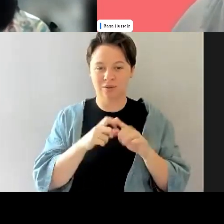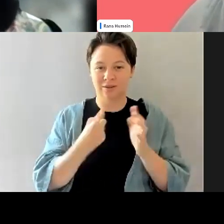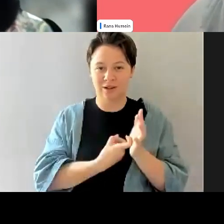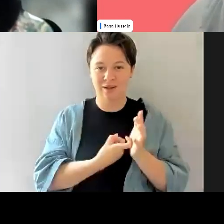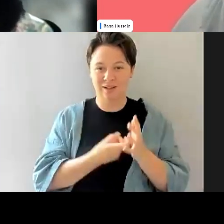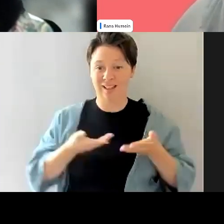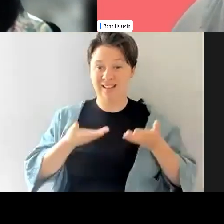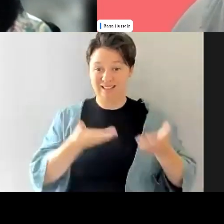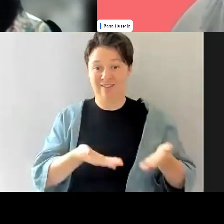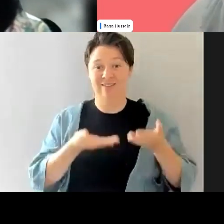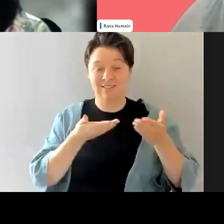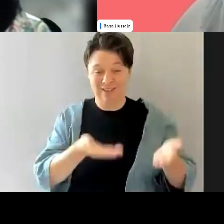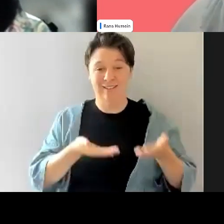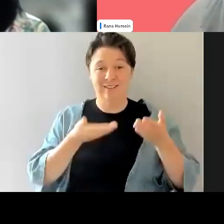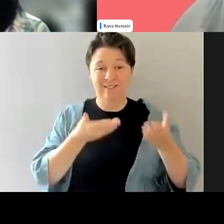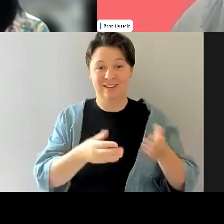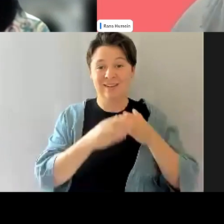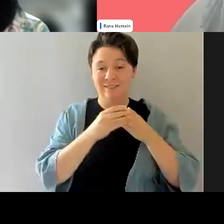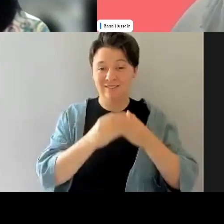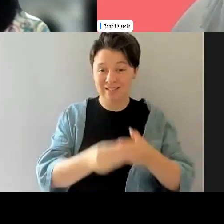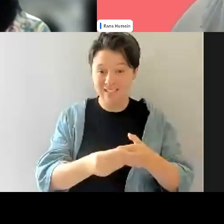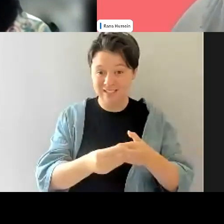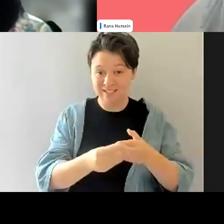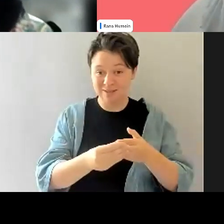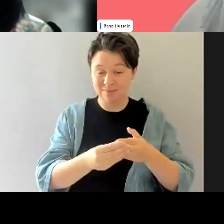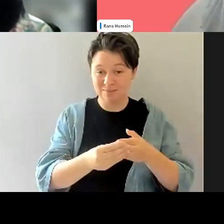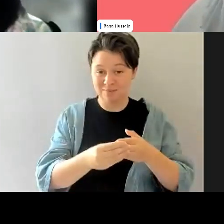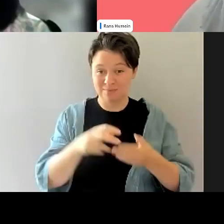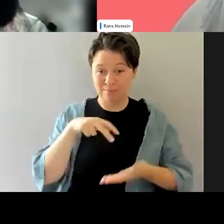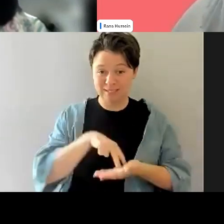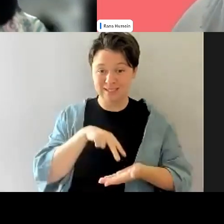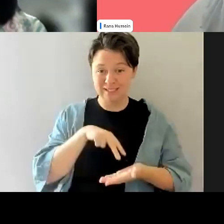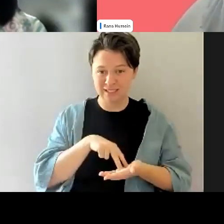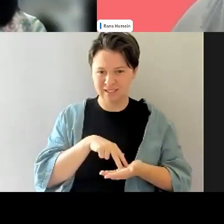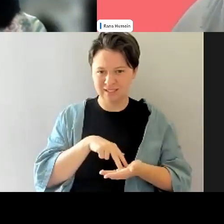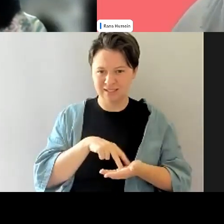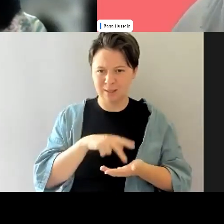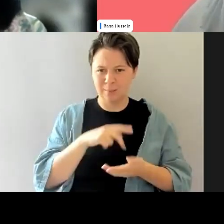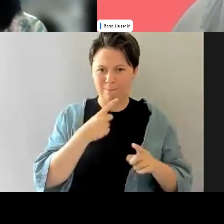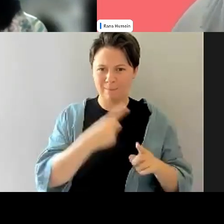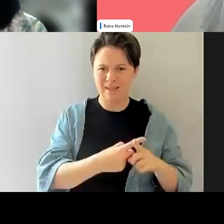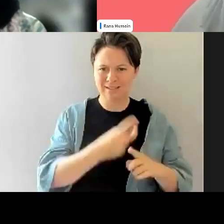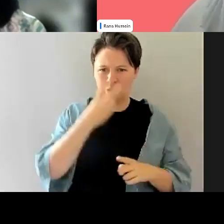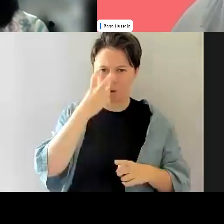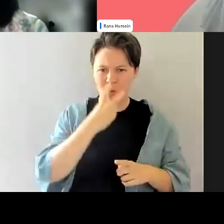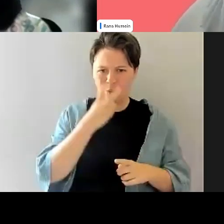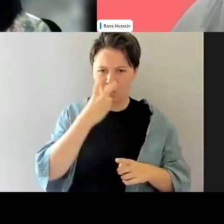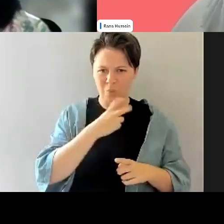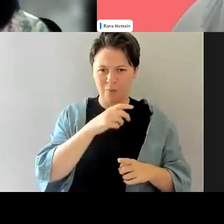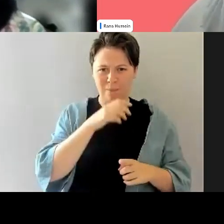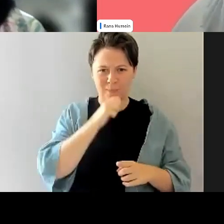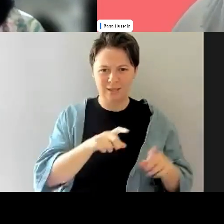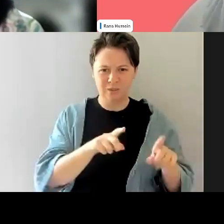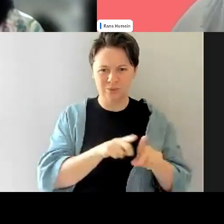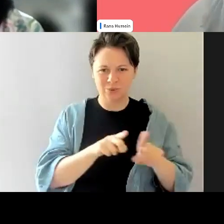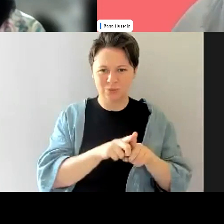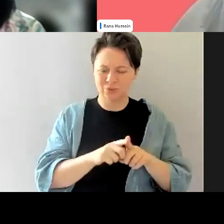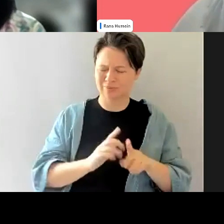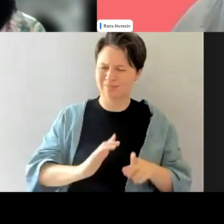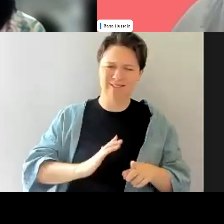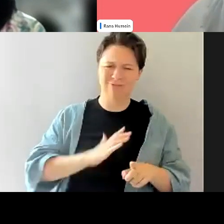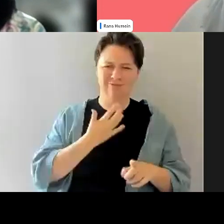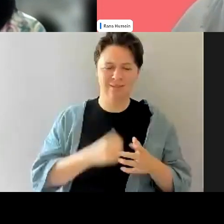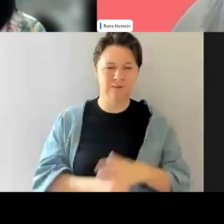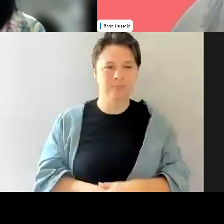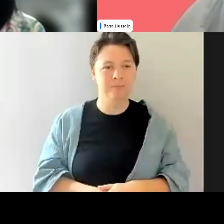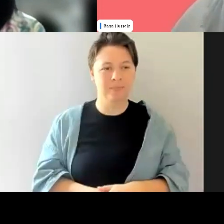and women don't. So it doesn't quite work for men the same way as it does for women in terms of ageism. So yeah. And